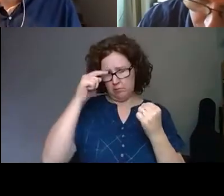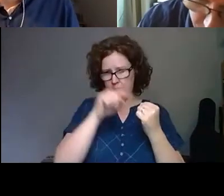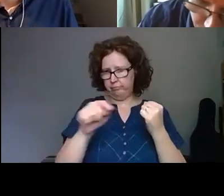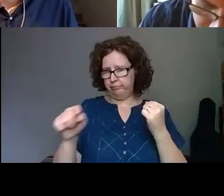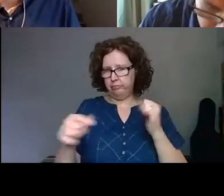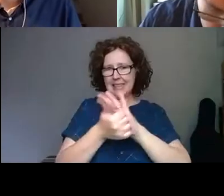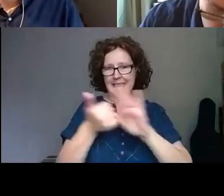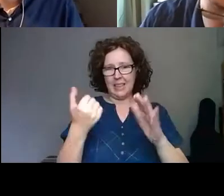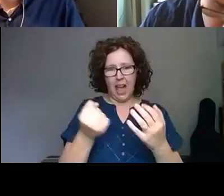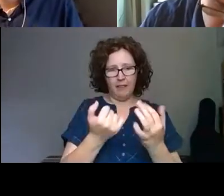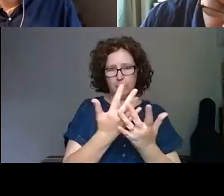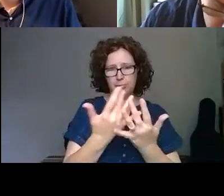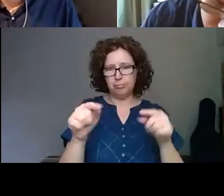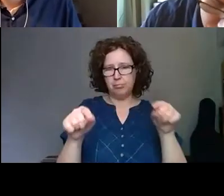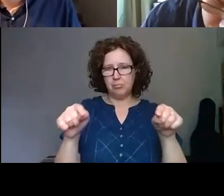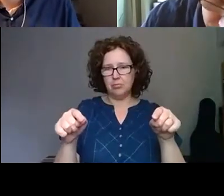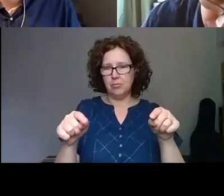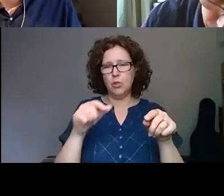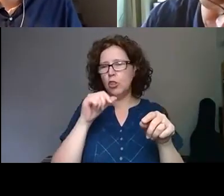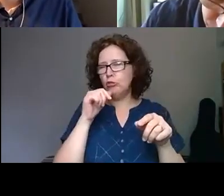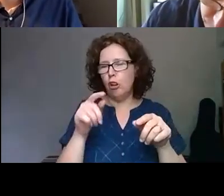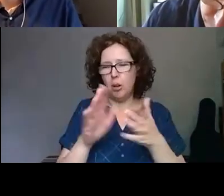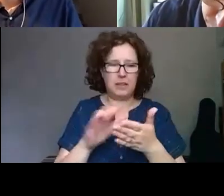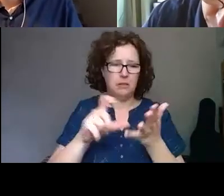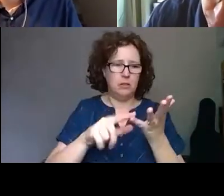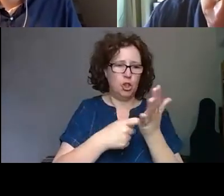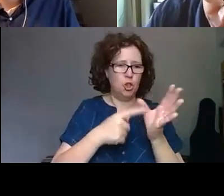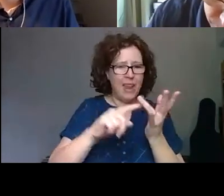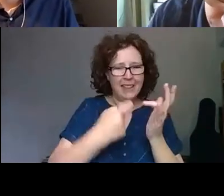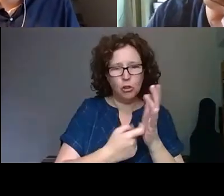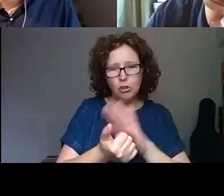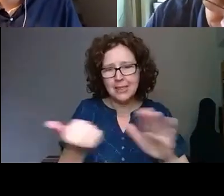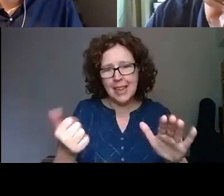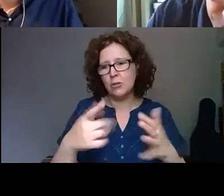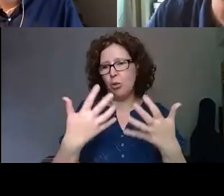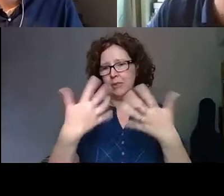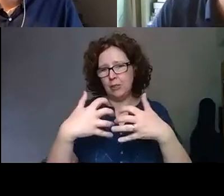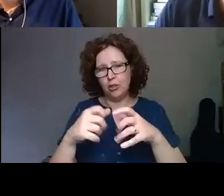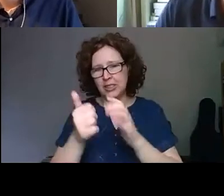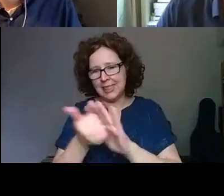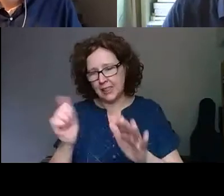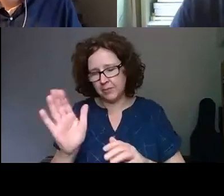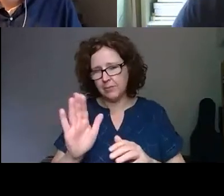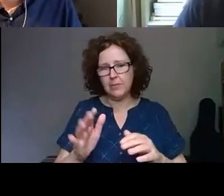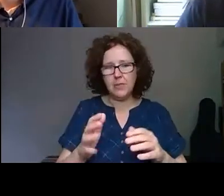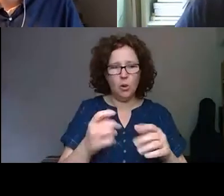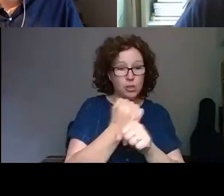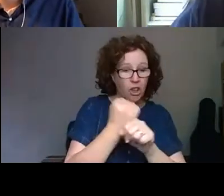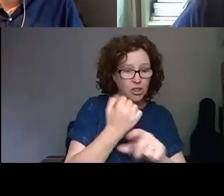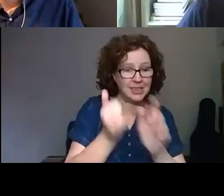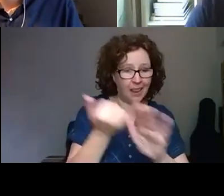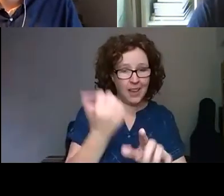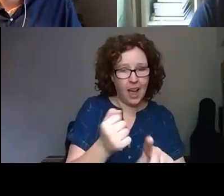across the team, not just in terms of curatorial or in terms of technology or production, but also